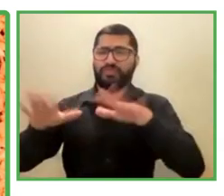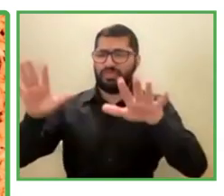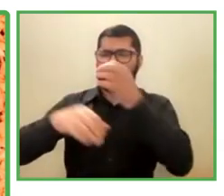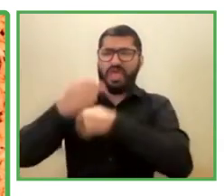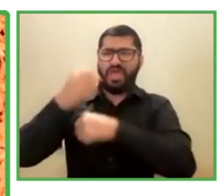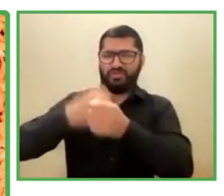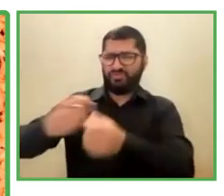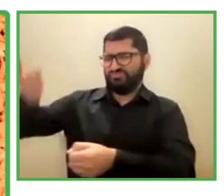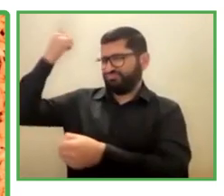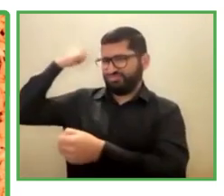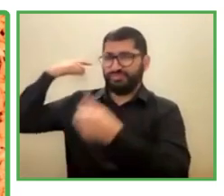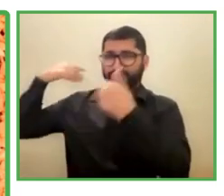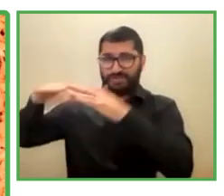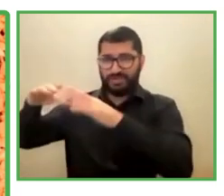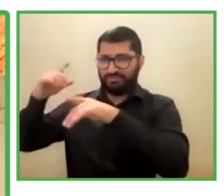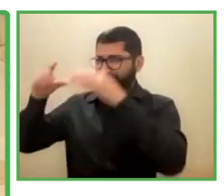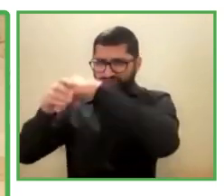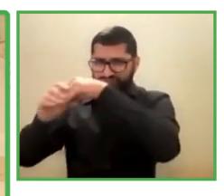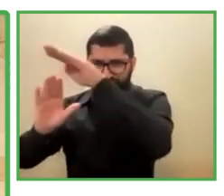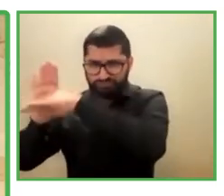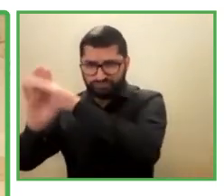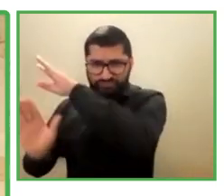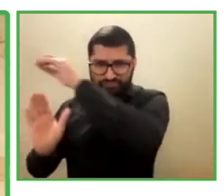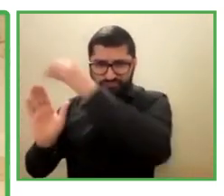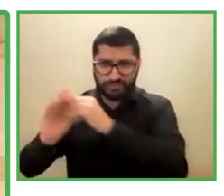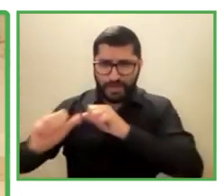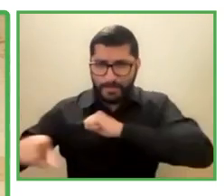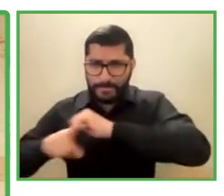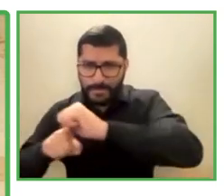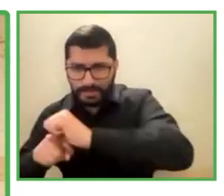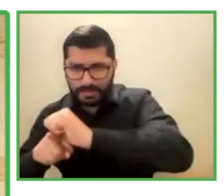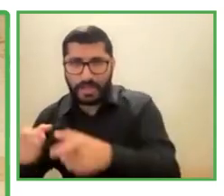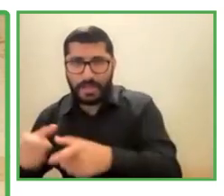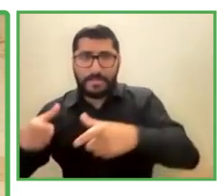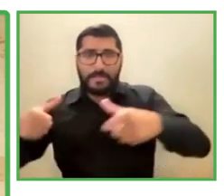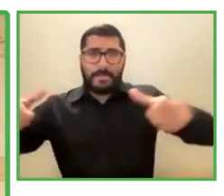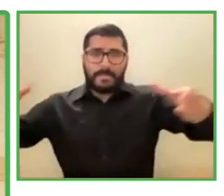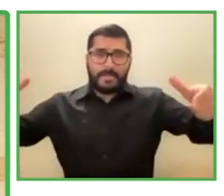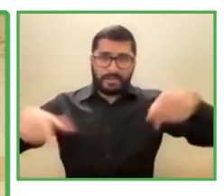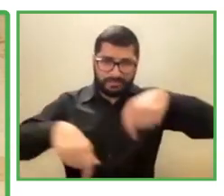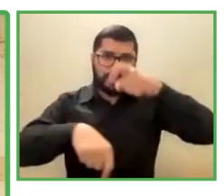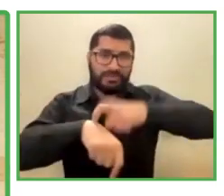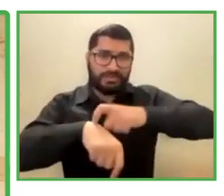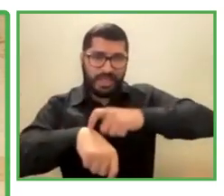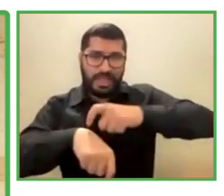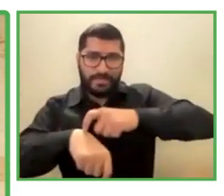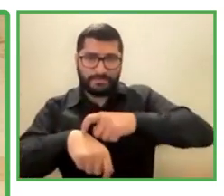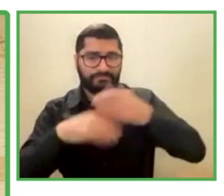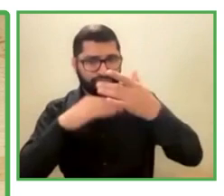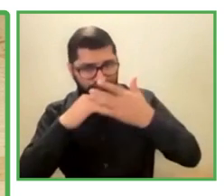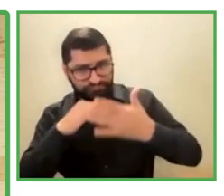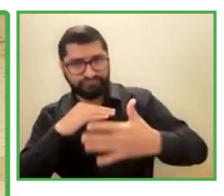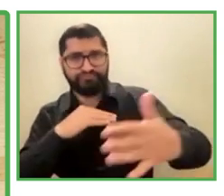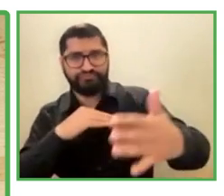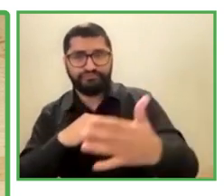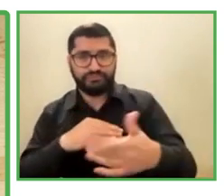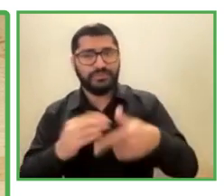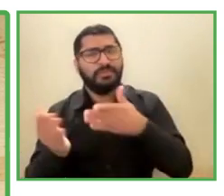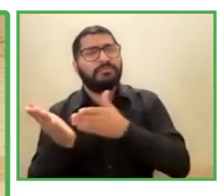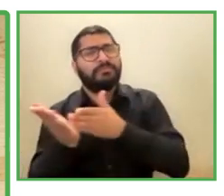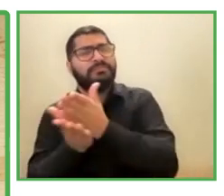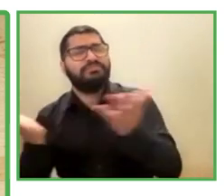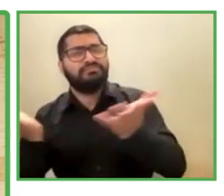address our practices differently, extending these periods of the internship. And we developed a